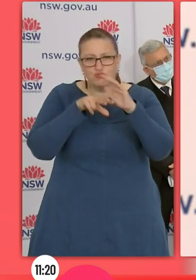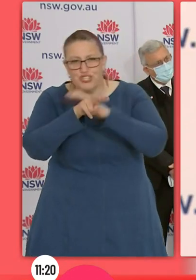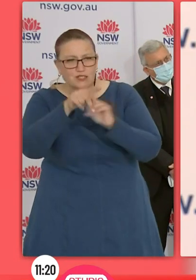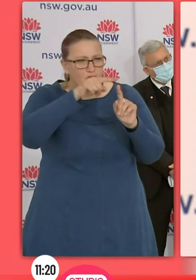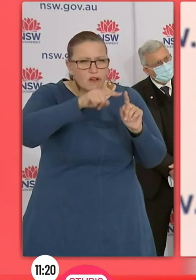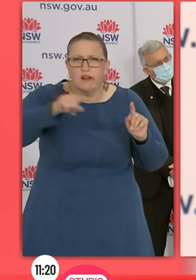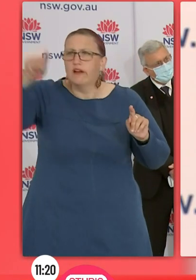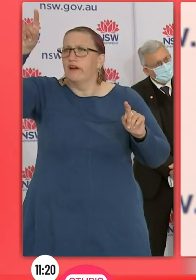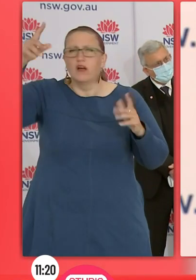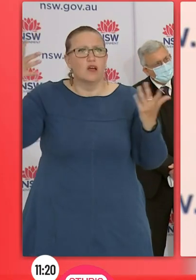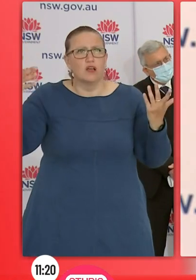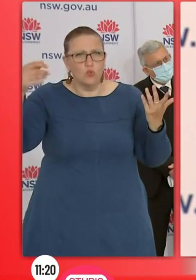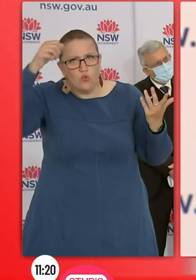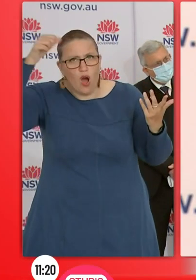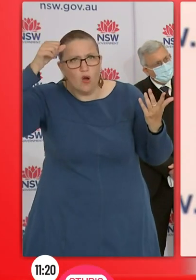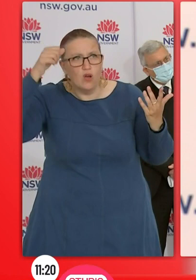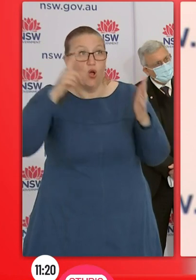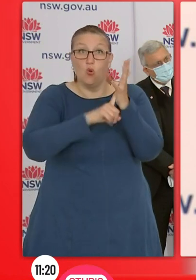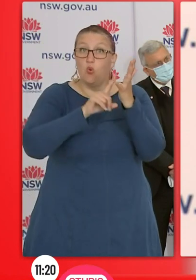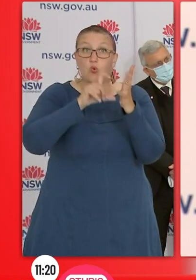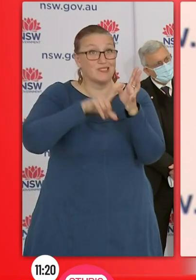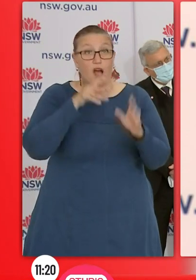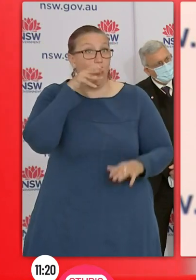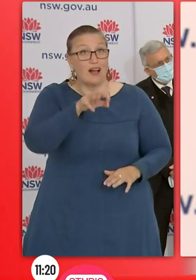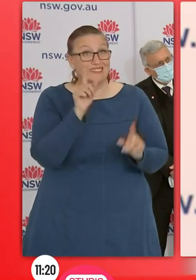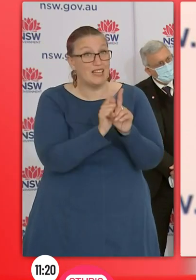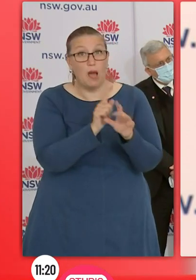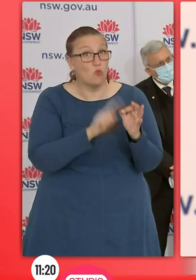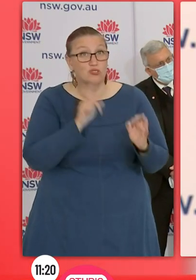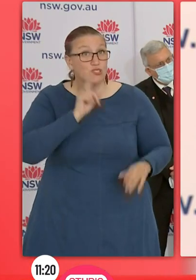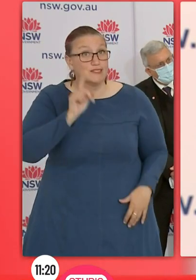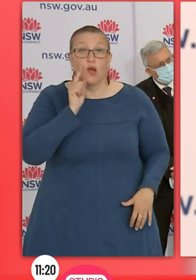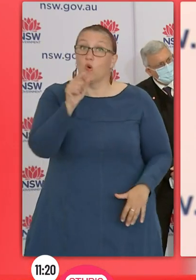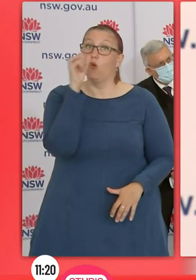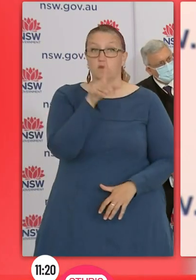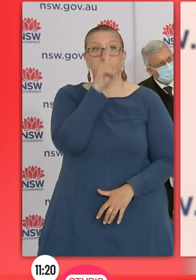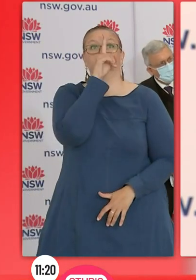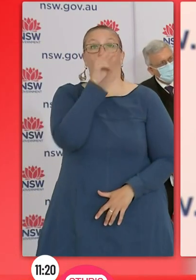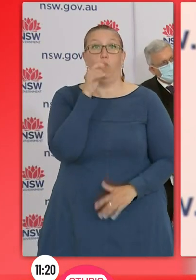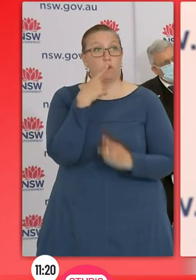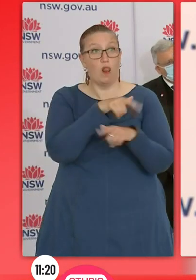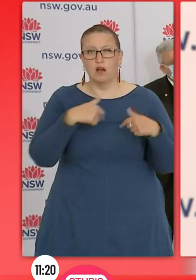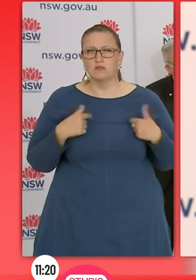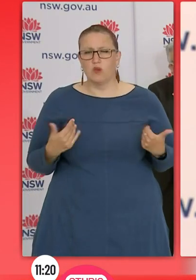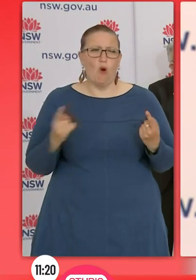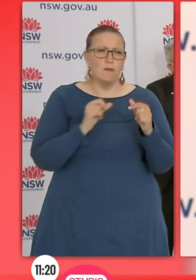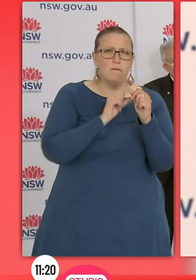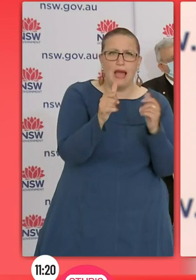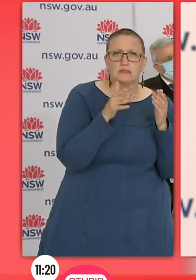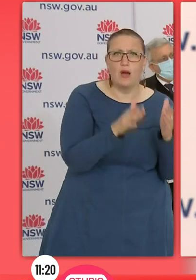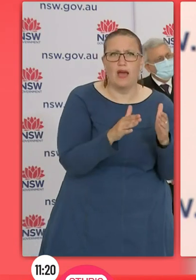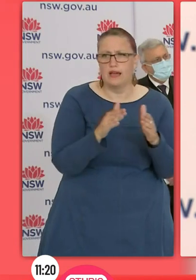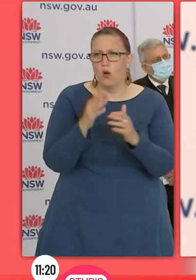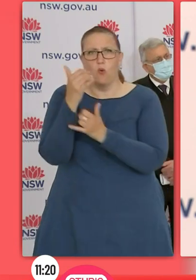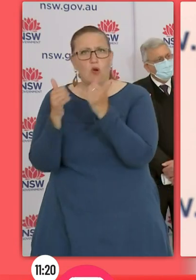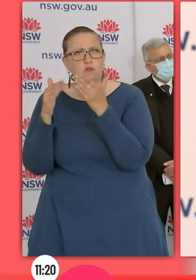Lucy asked this yesterday. Why can't you disclose that modelling, the worst case scenario, the best case scenario, so